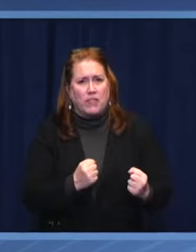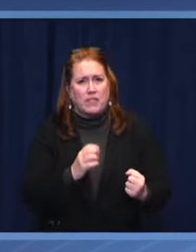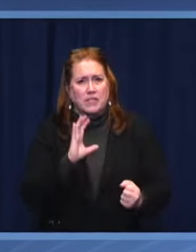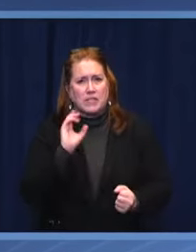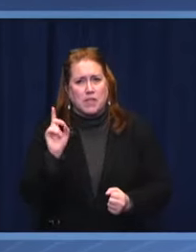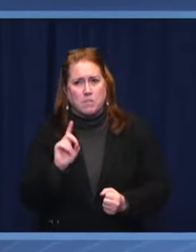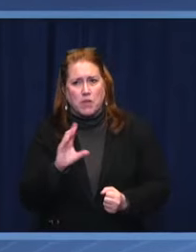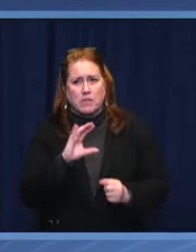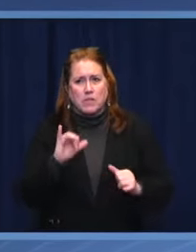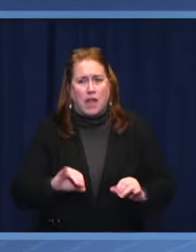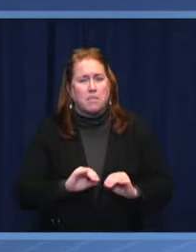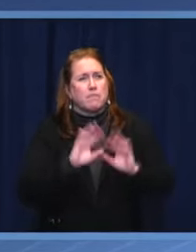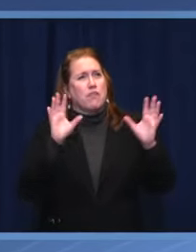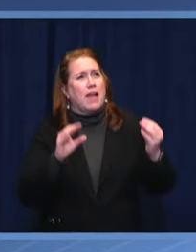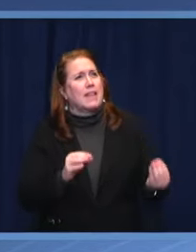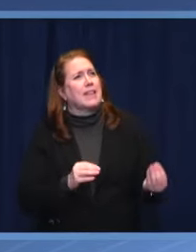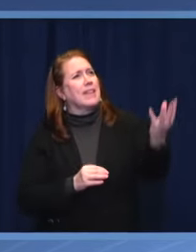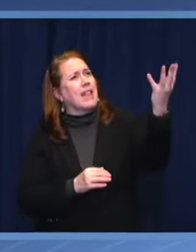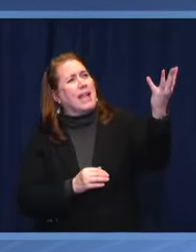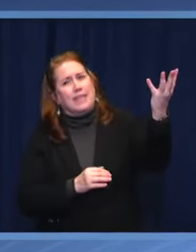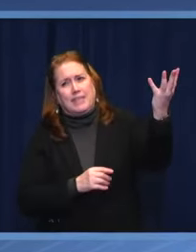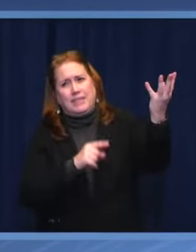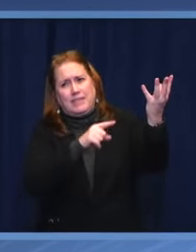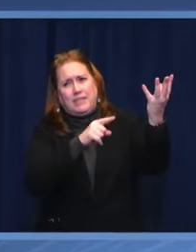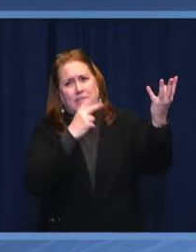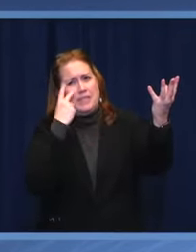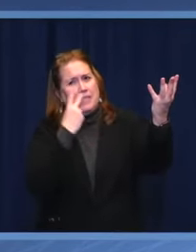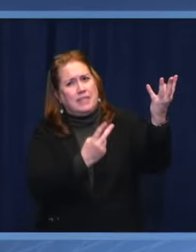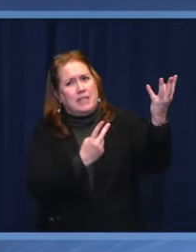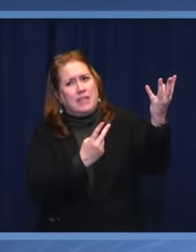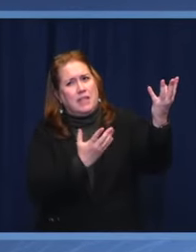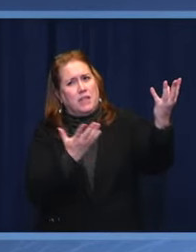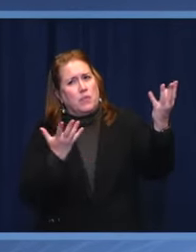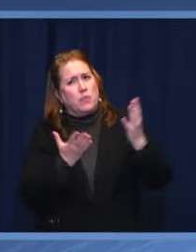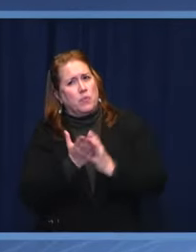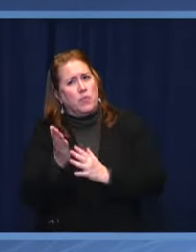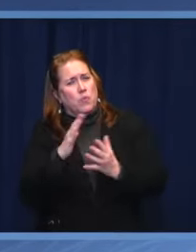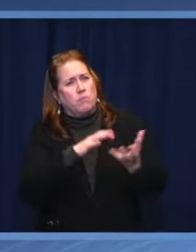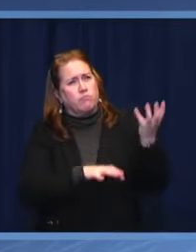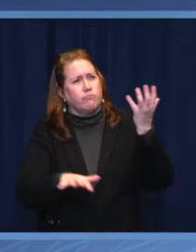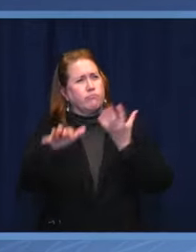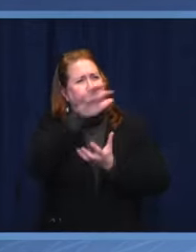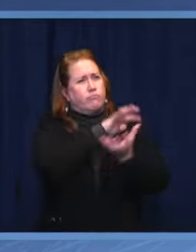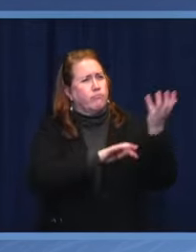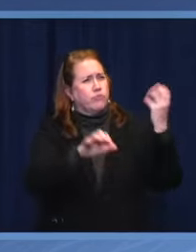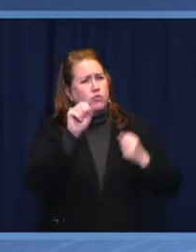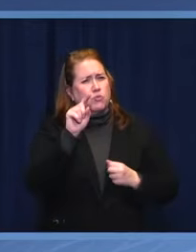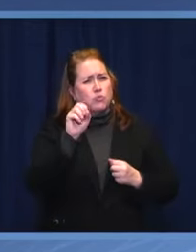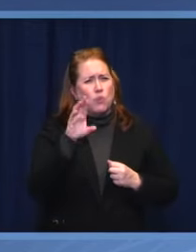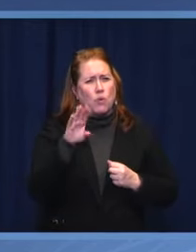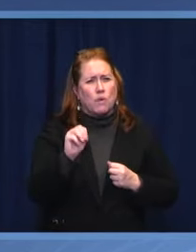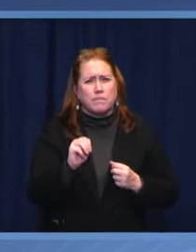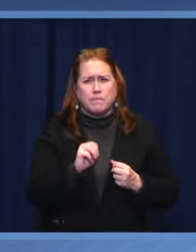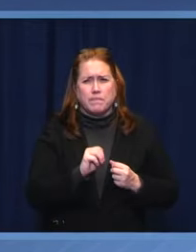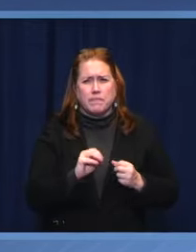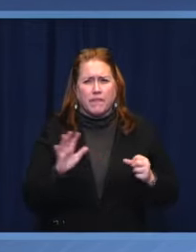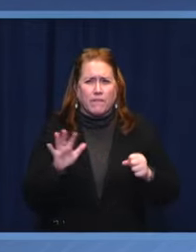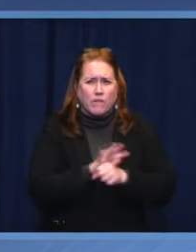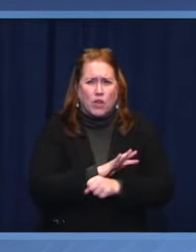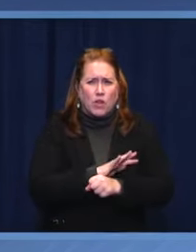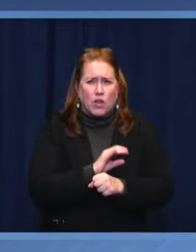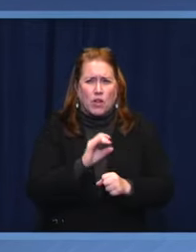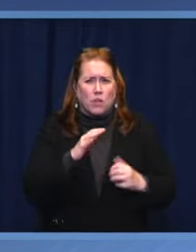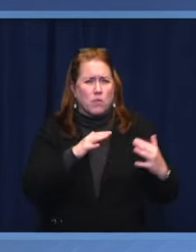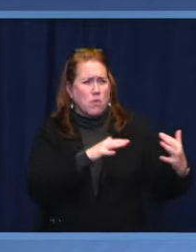a bright light that Moldova currently sees through a clouded lens. With a full fledged war at our border